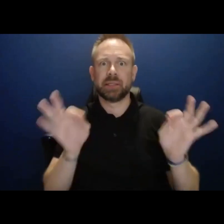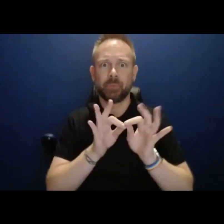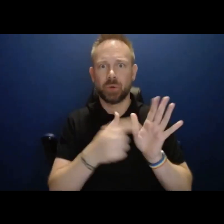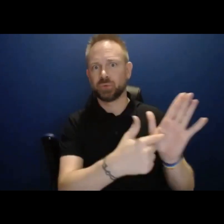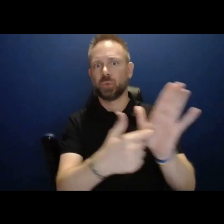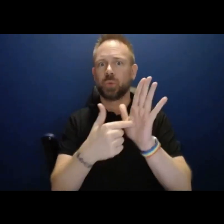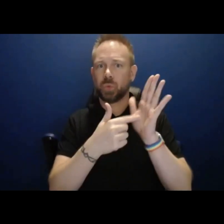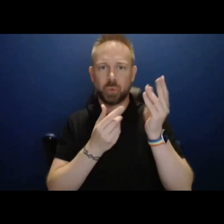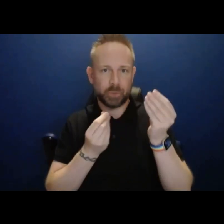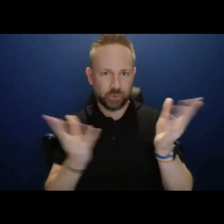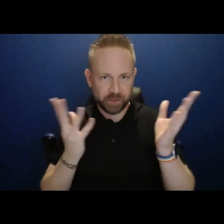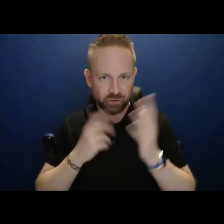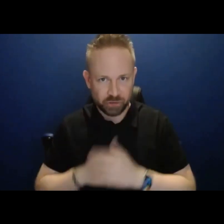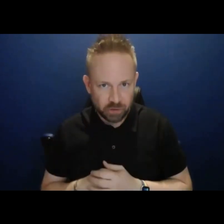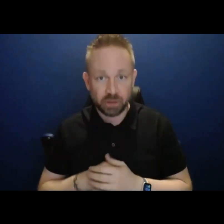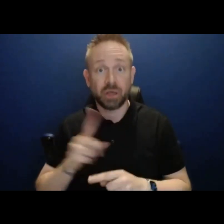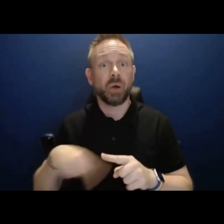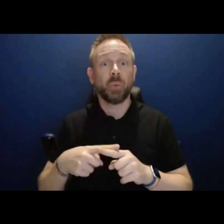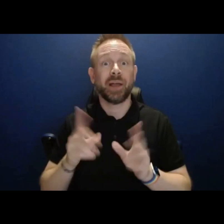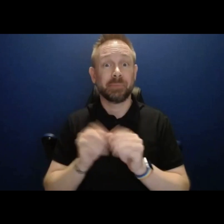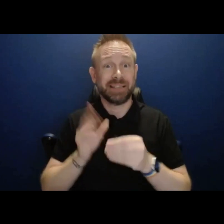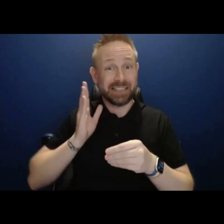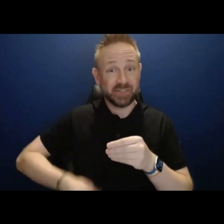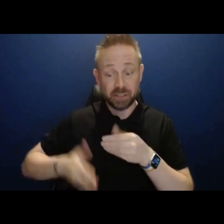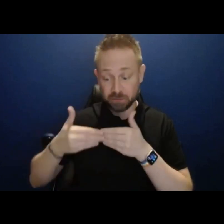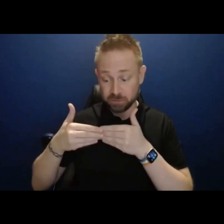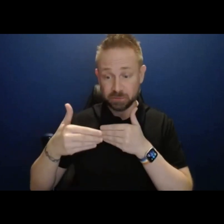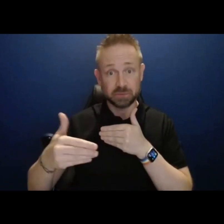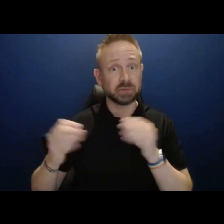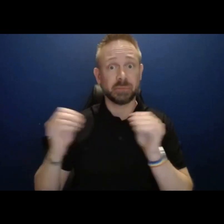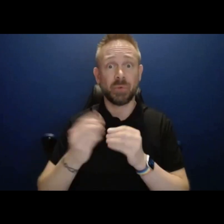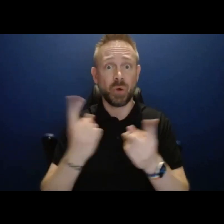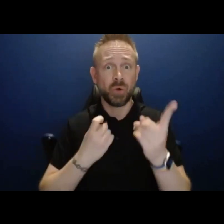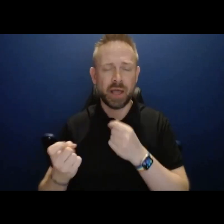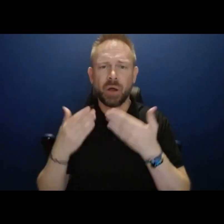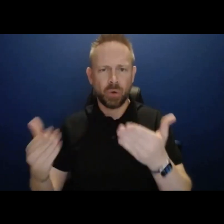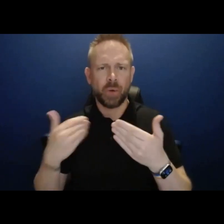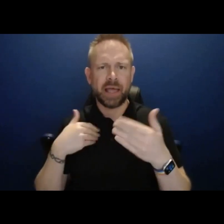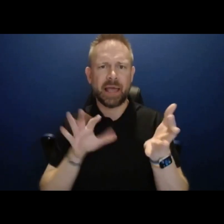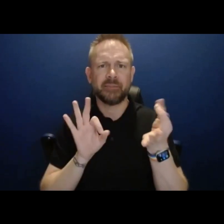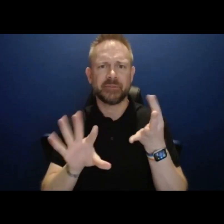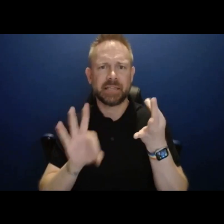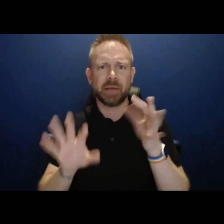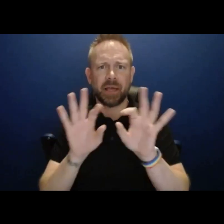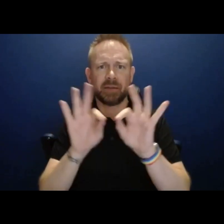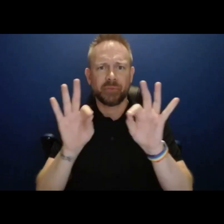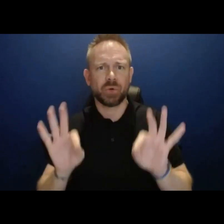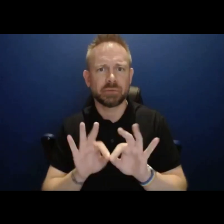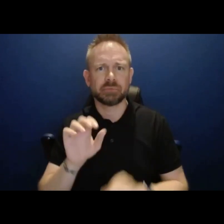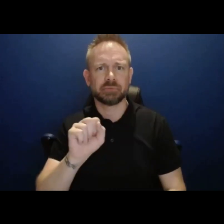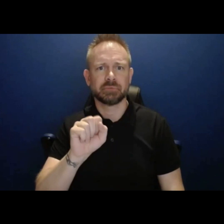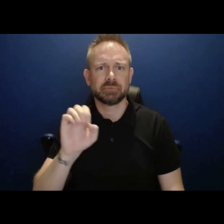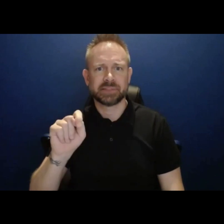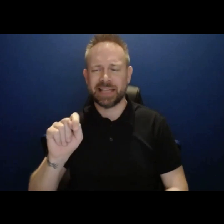If you do have further questions for the SET team, please feel free to use the SET feedback form, which can be found on the SET